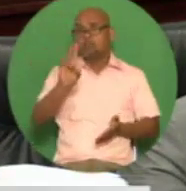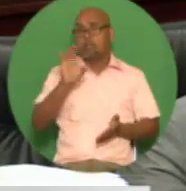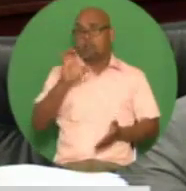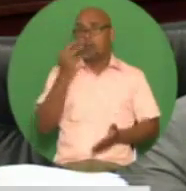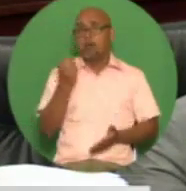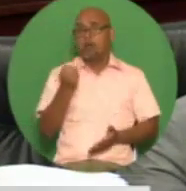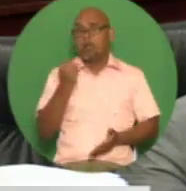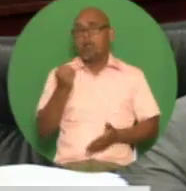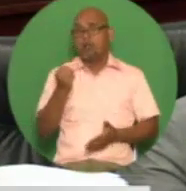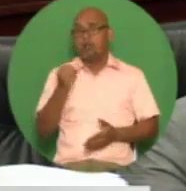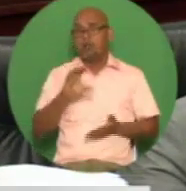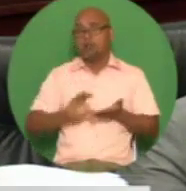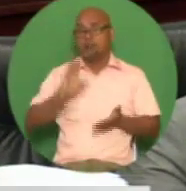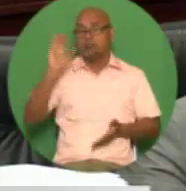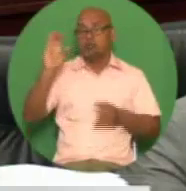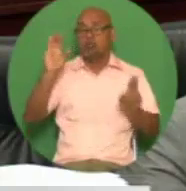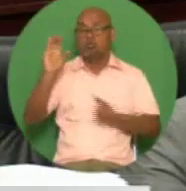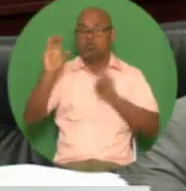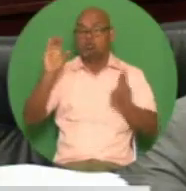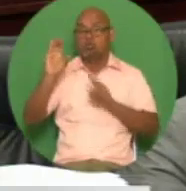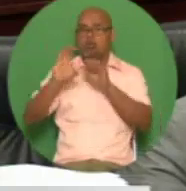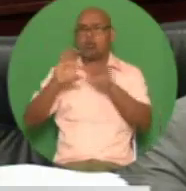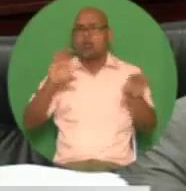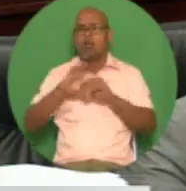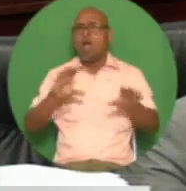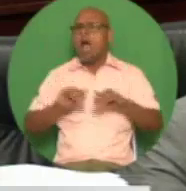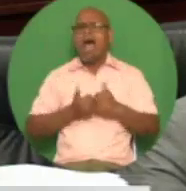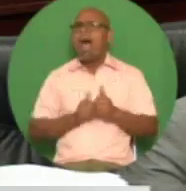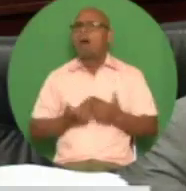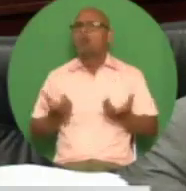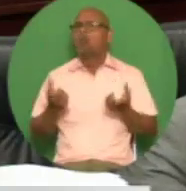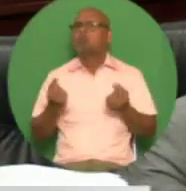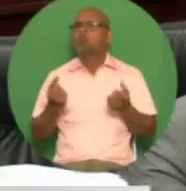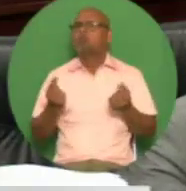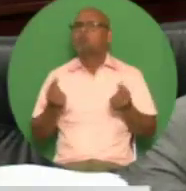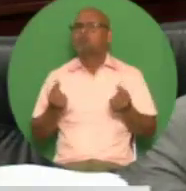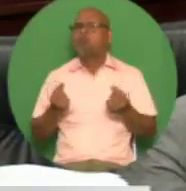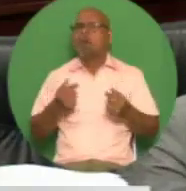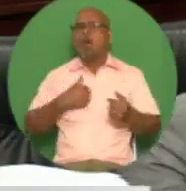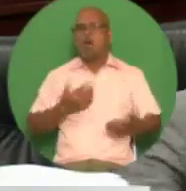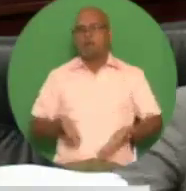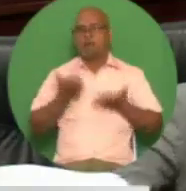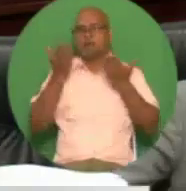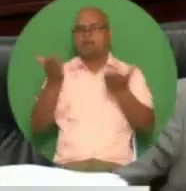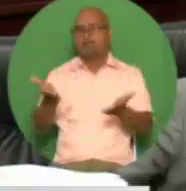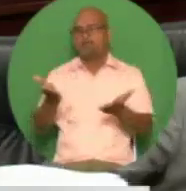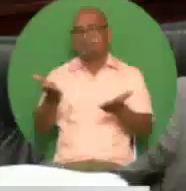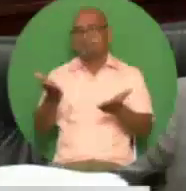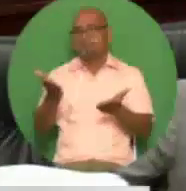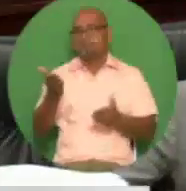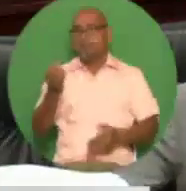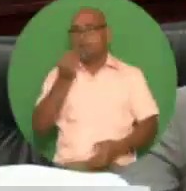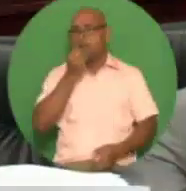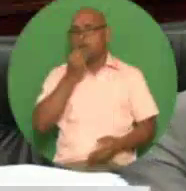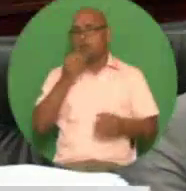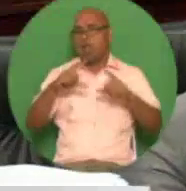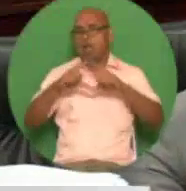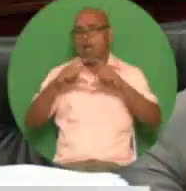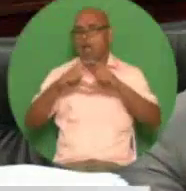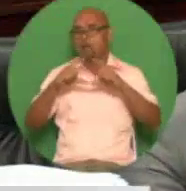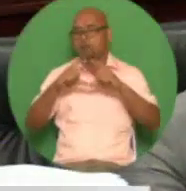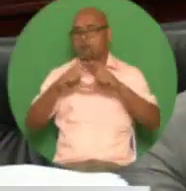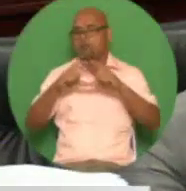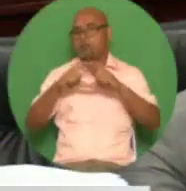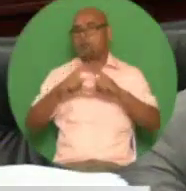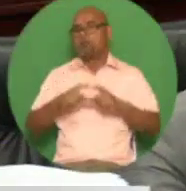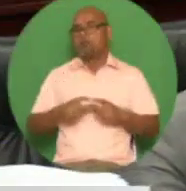will be the value of the food card to support the most vulnerable in